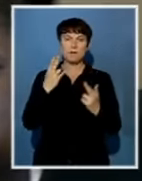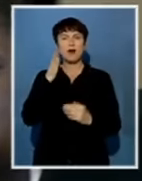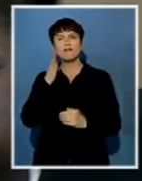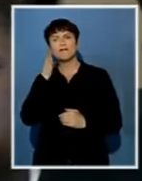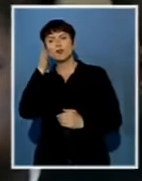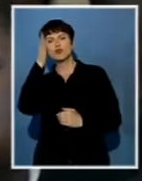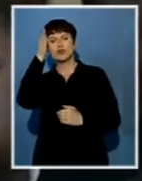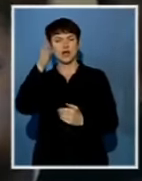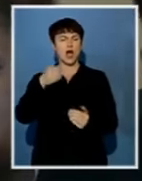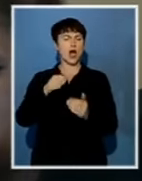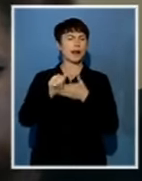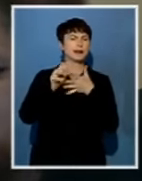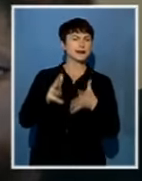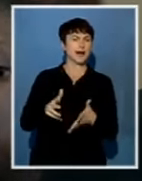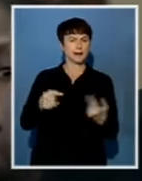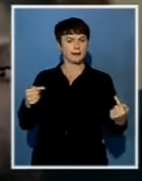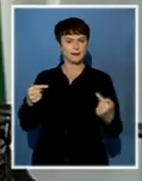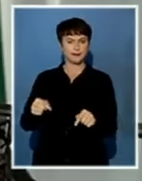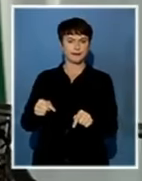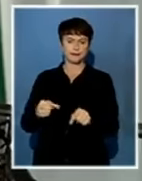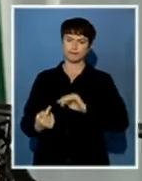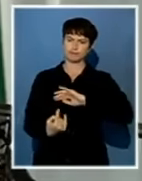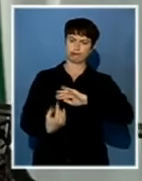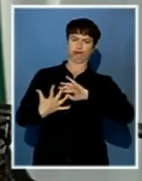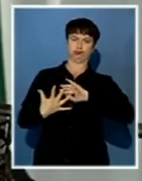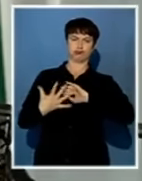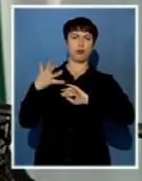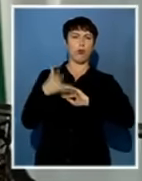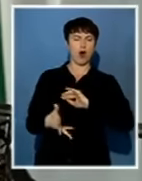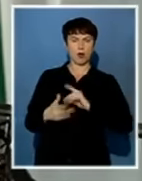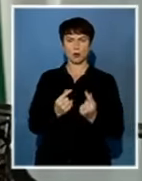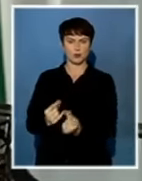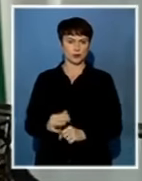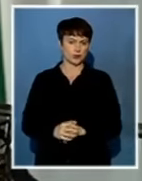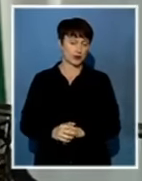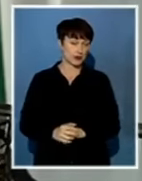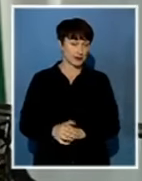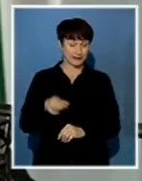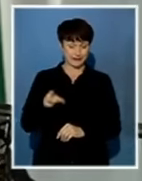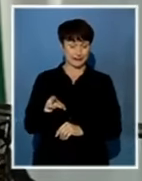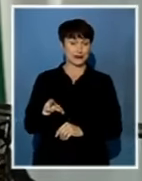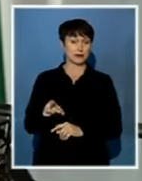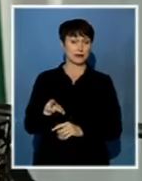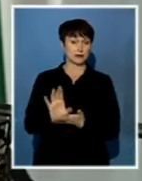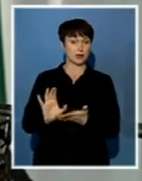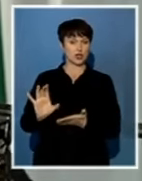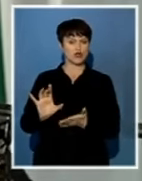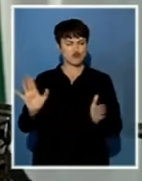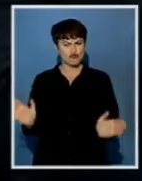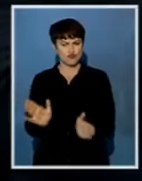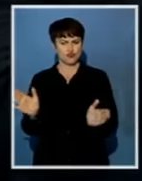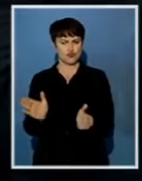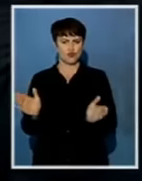generations. The revitalization of Adams College is critical, so that it can